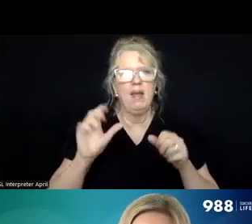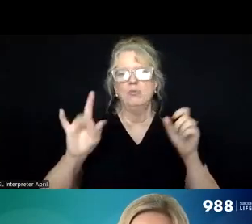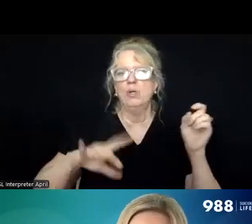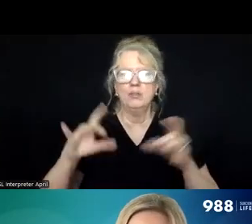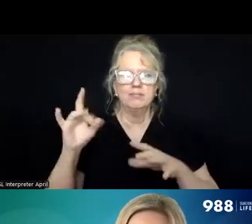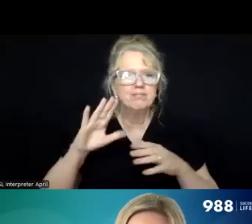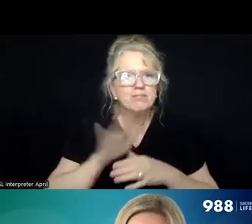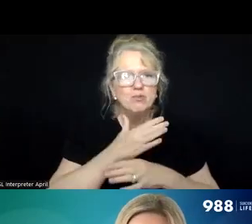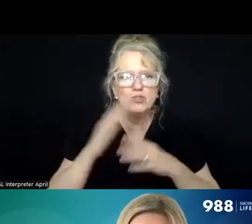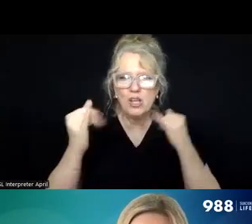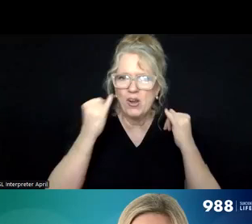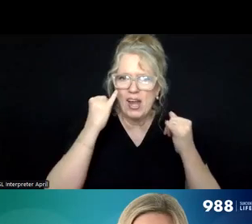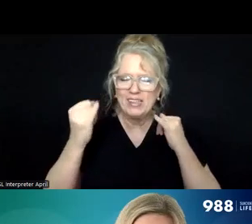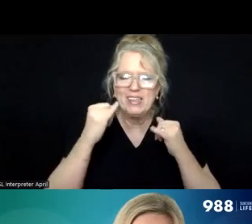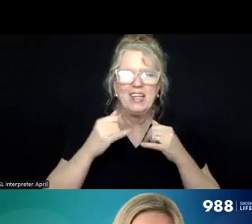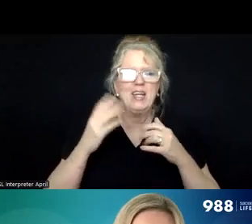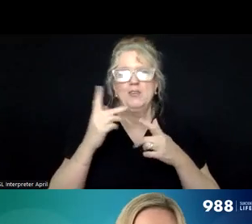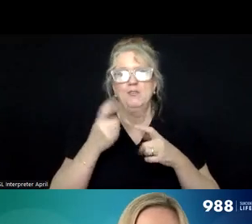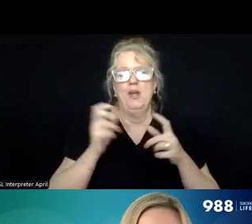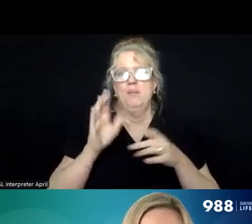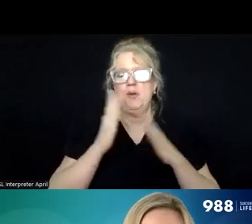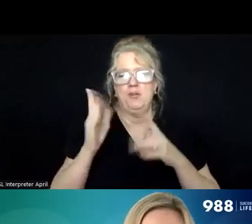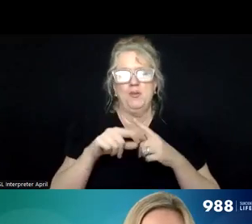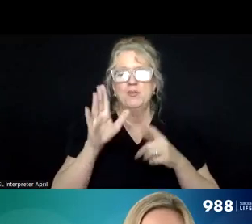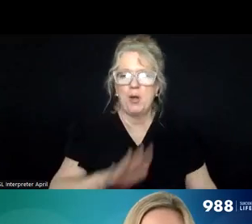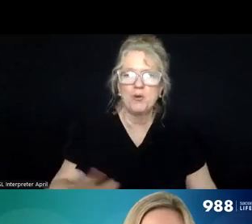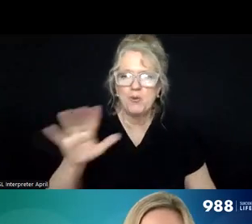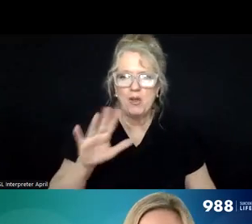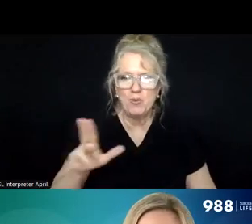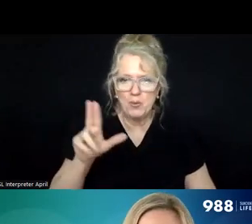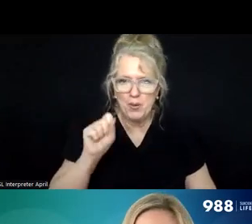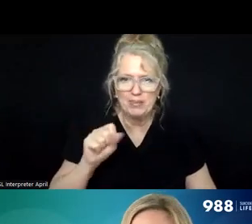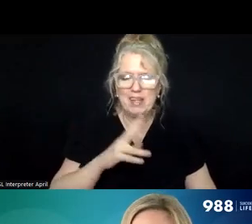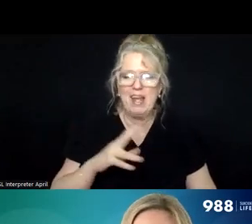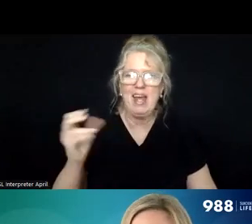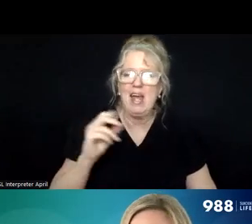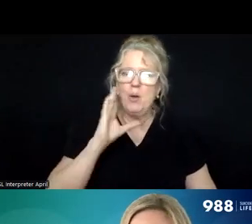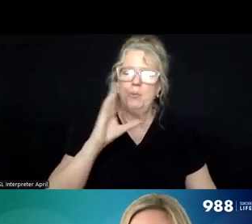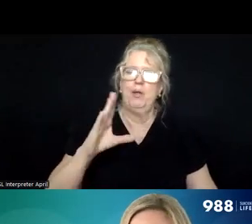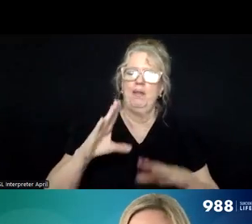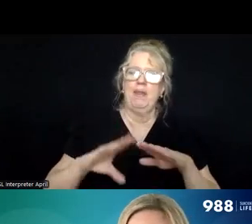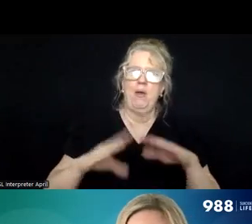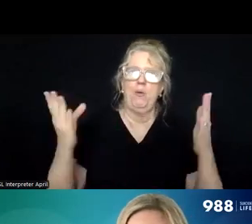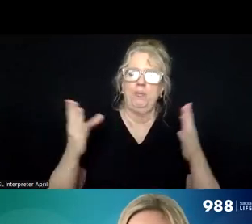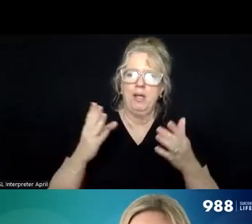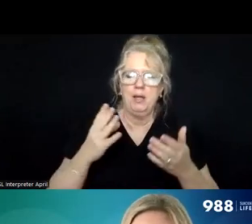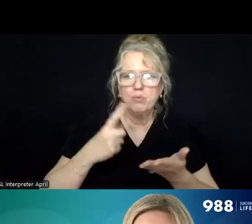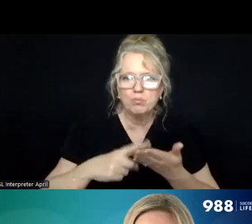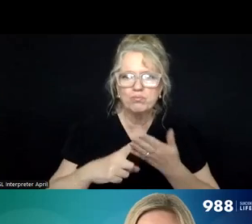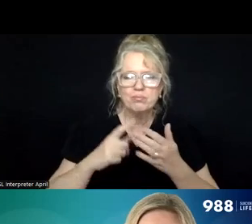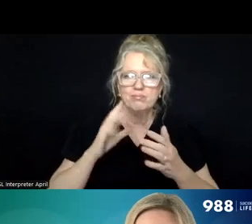that we've heard from partners across the U S, uh, and just open the floor up for conversation